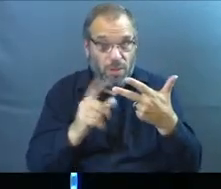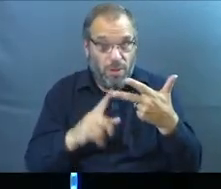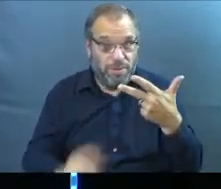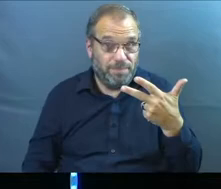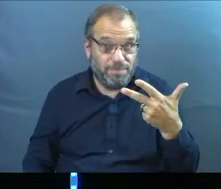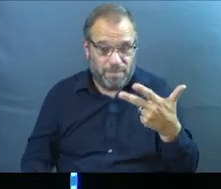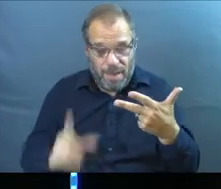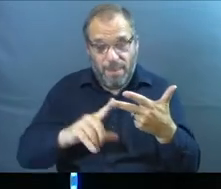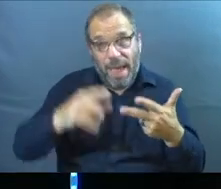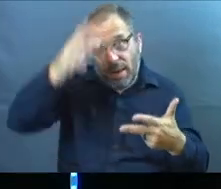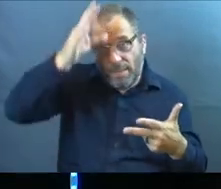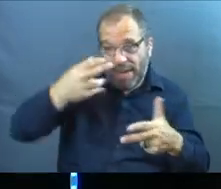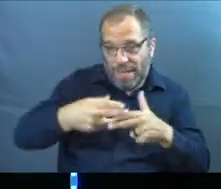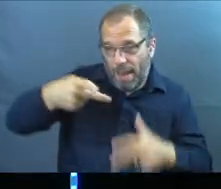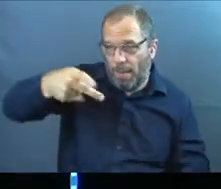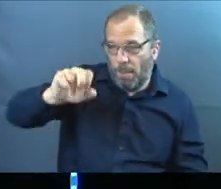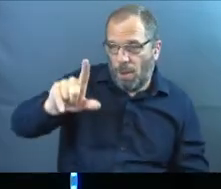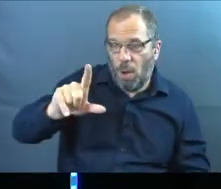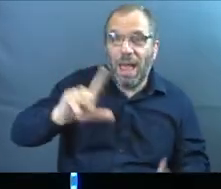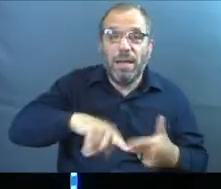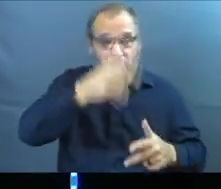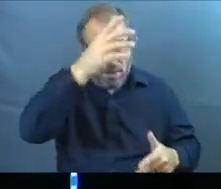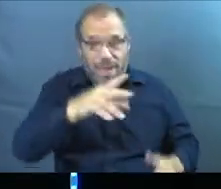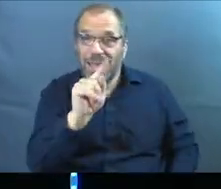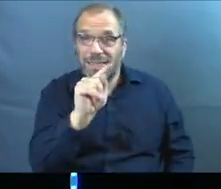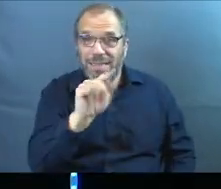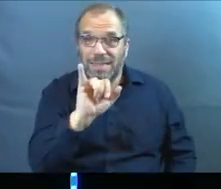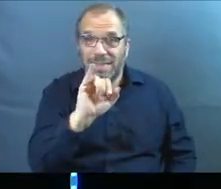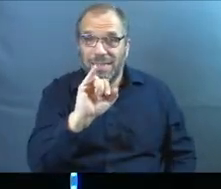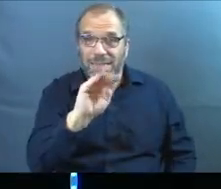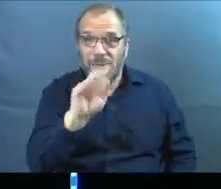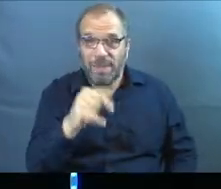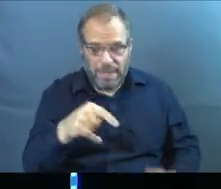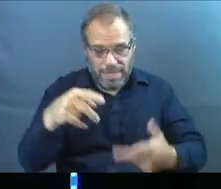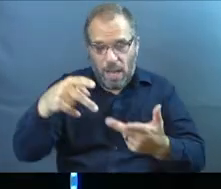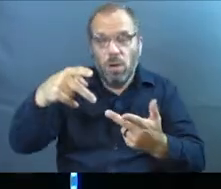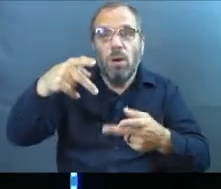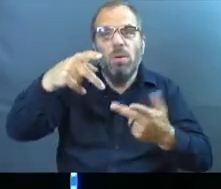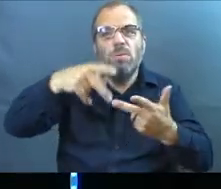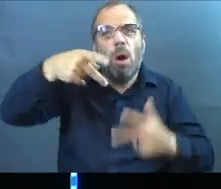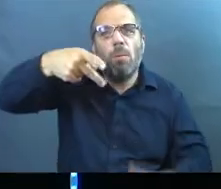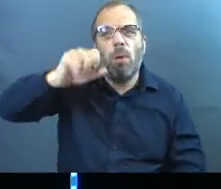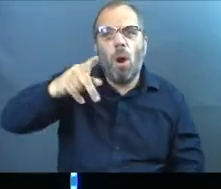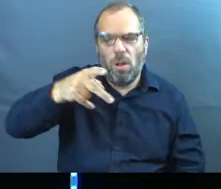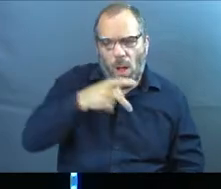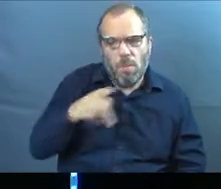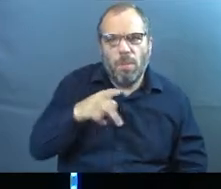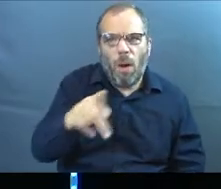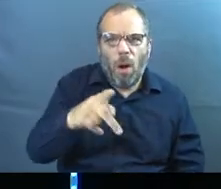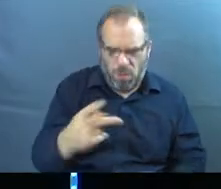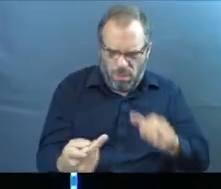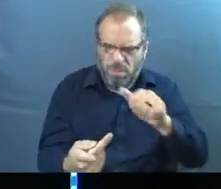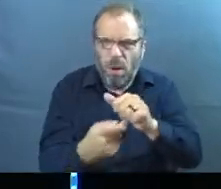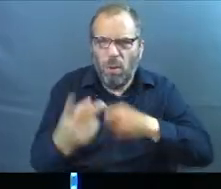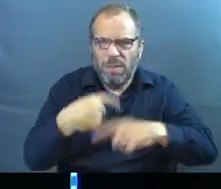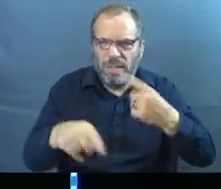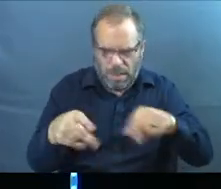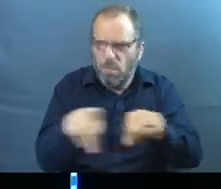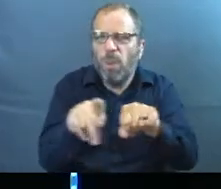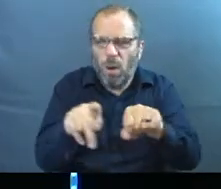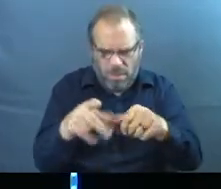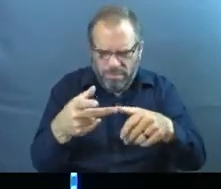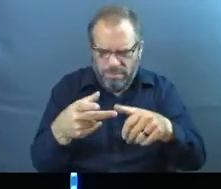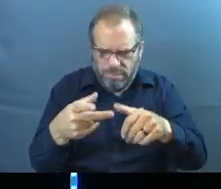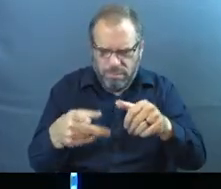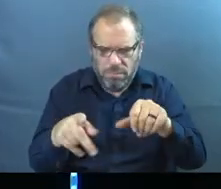about a man named Paul and another man named Timothy. So if you know about Paul, Paul is a church planner, right? Helped build the early church in an amazing way, went around